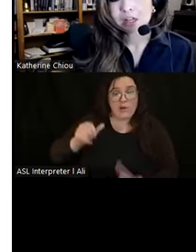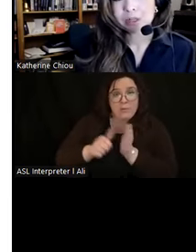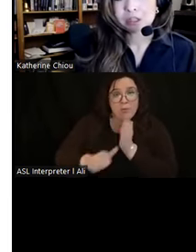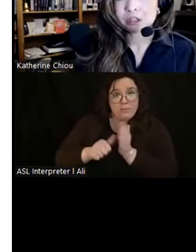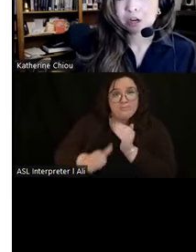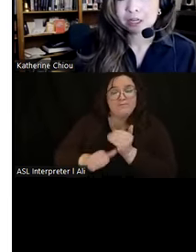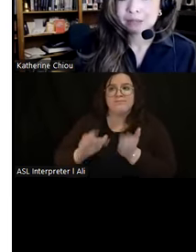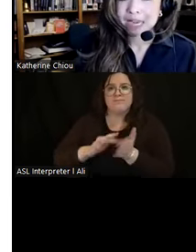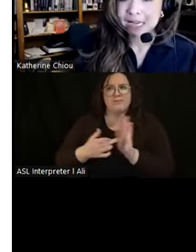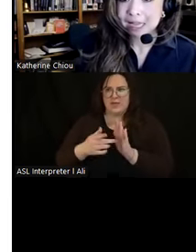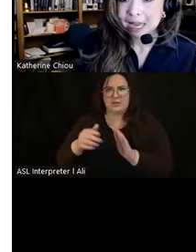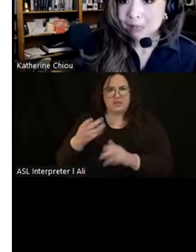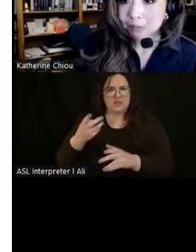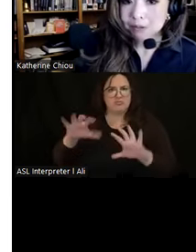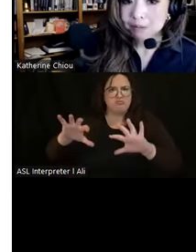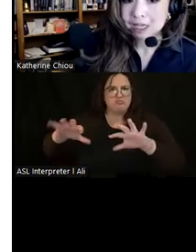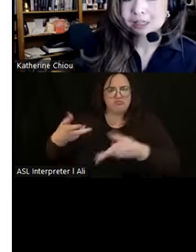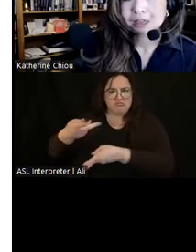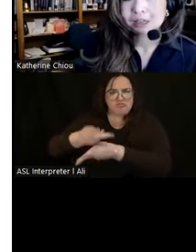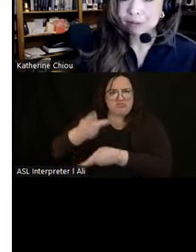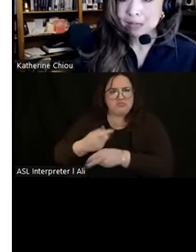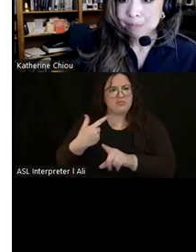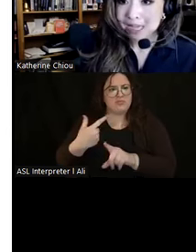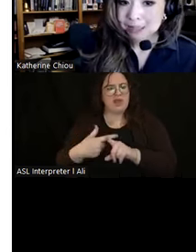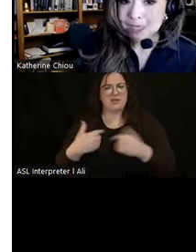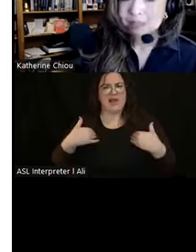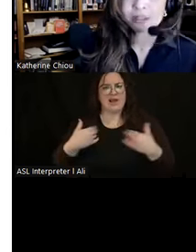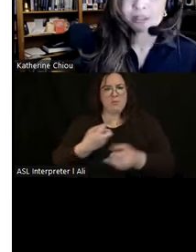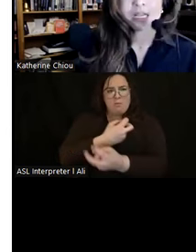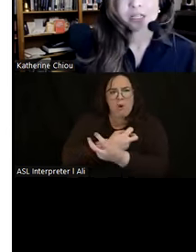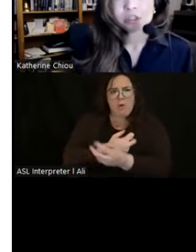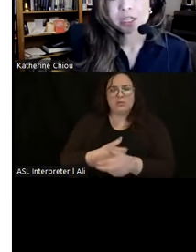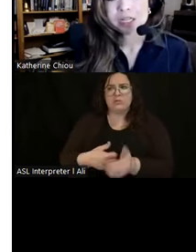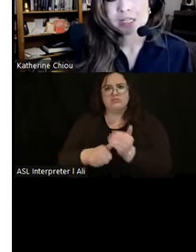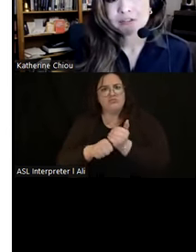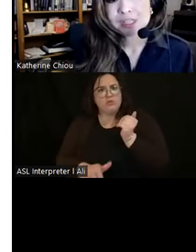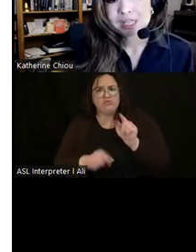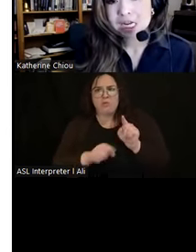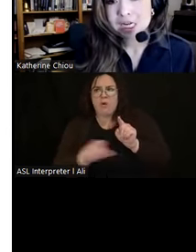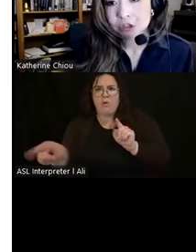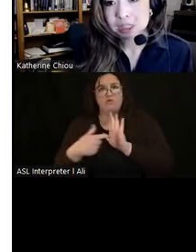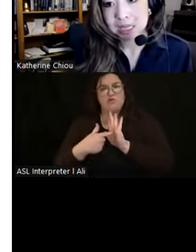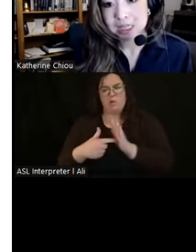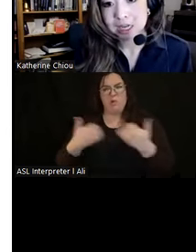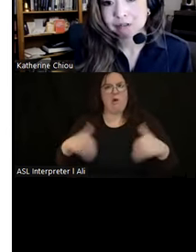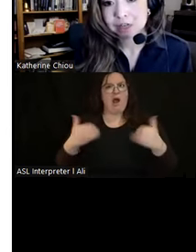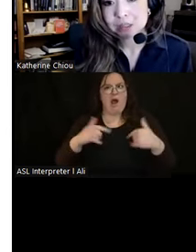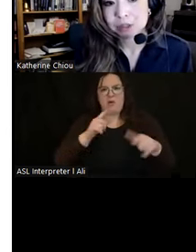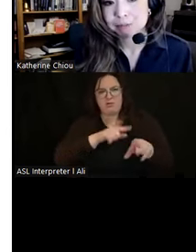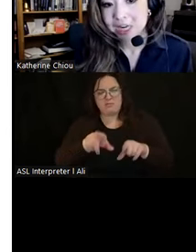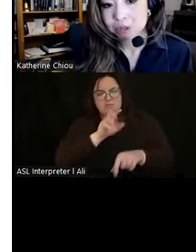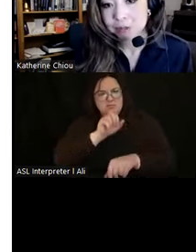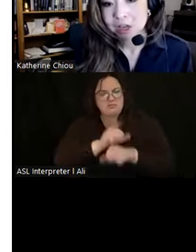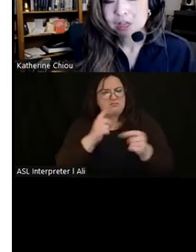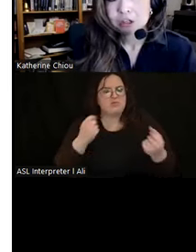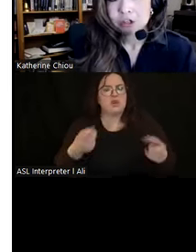along with discarded plant and animal remains from past meals, illustrated a sophisticated understanding of resource